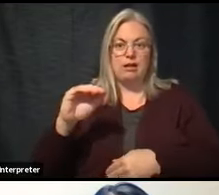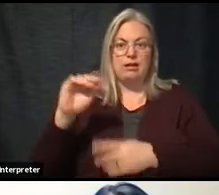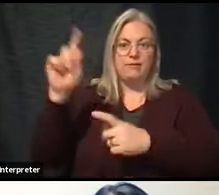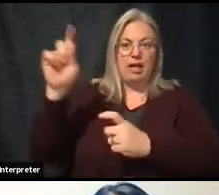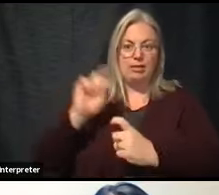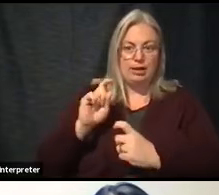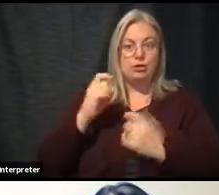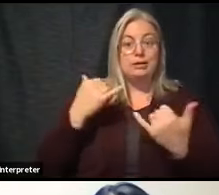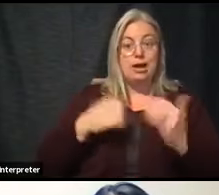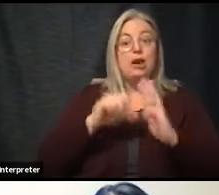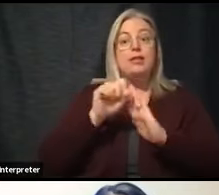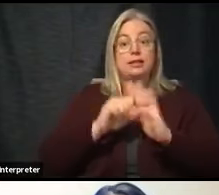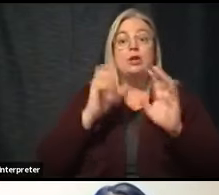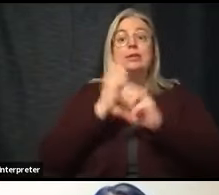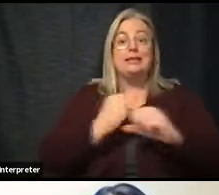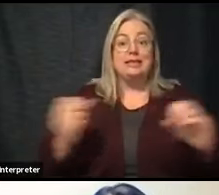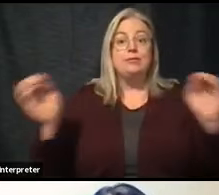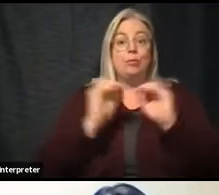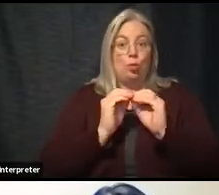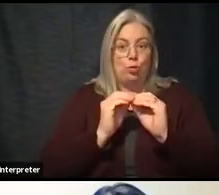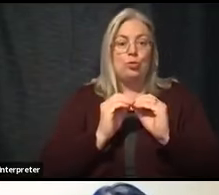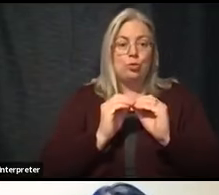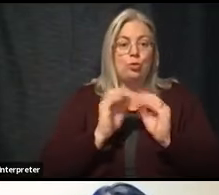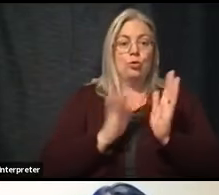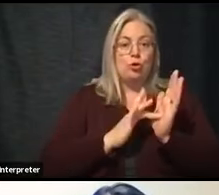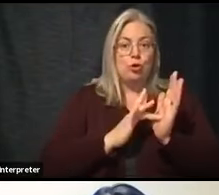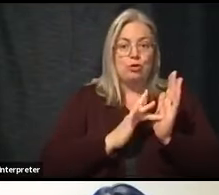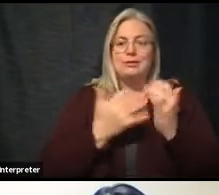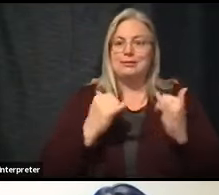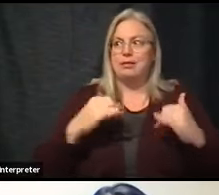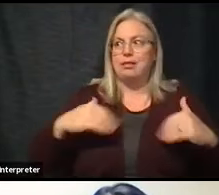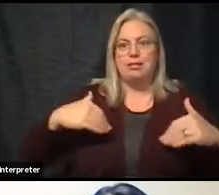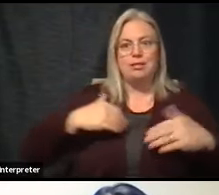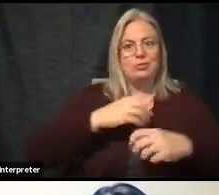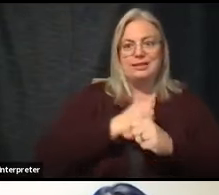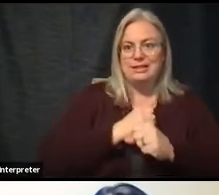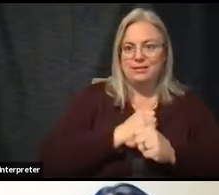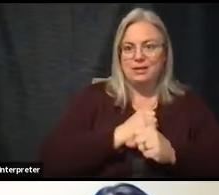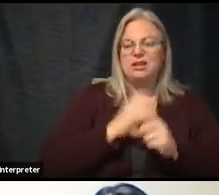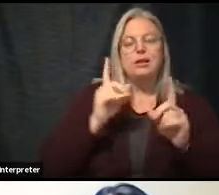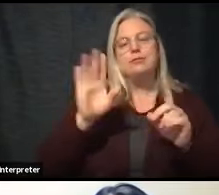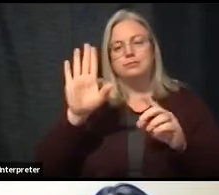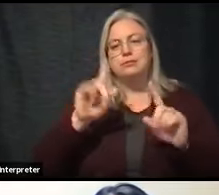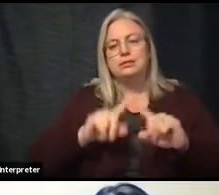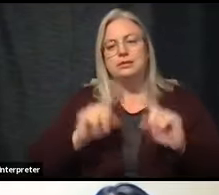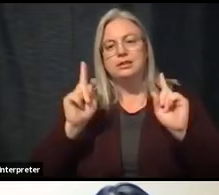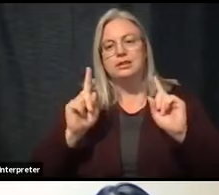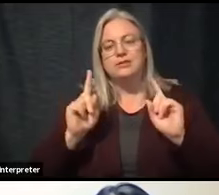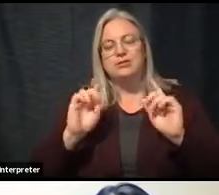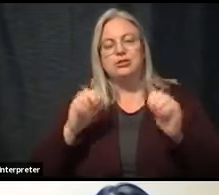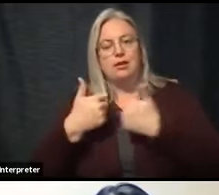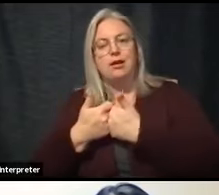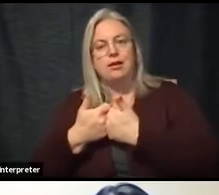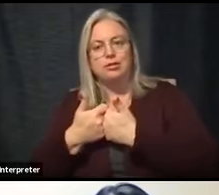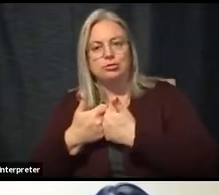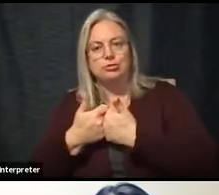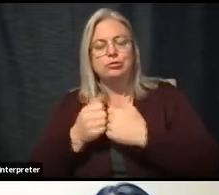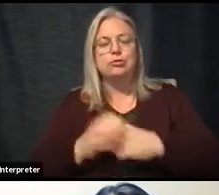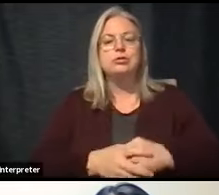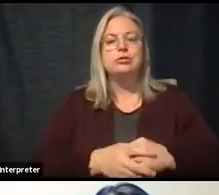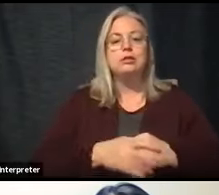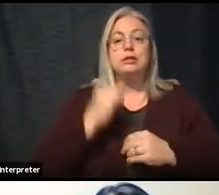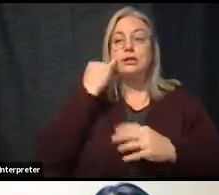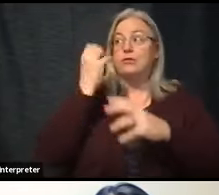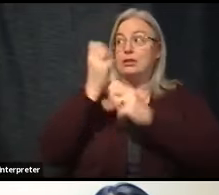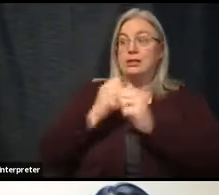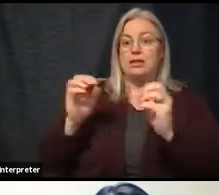the state is getting more. And we're still not receiving that. But that's a different challenge. If we get more,